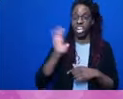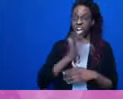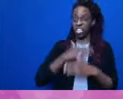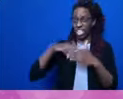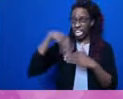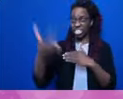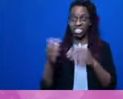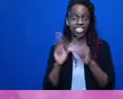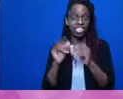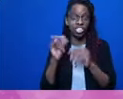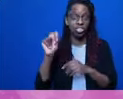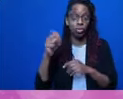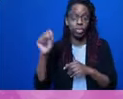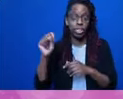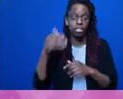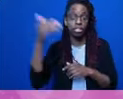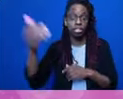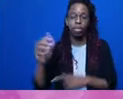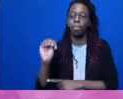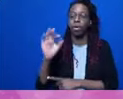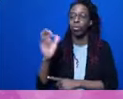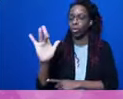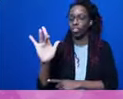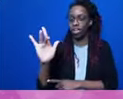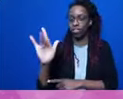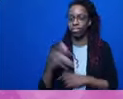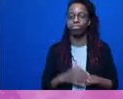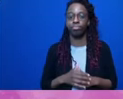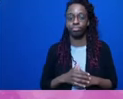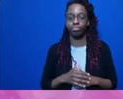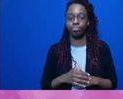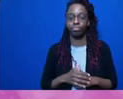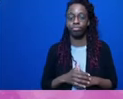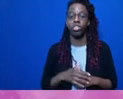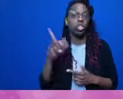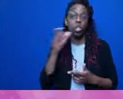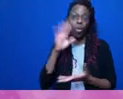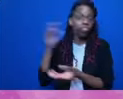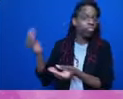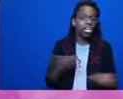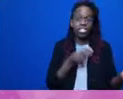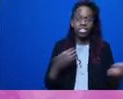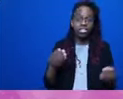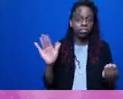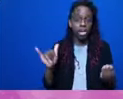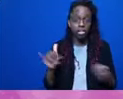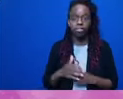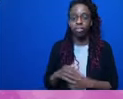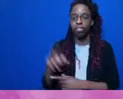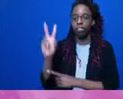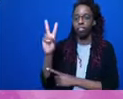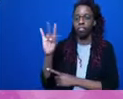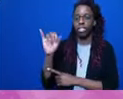and it will be facilitated by Vision Win Change, specifically